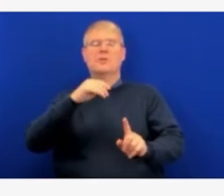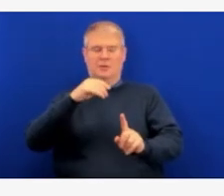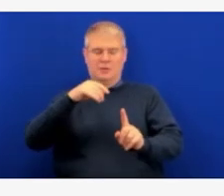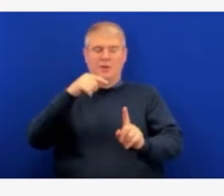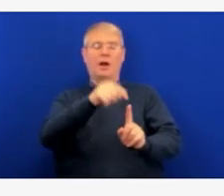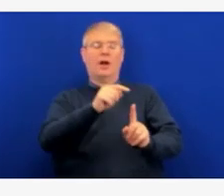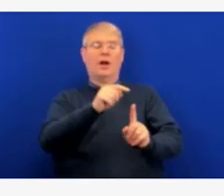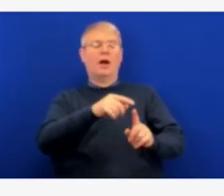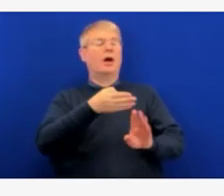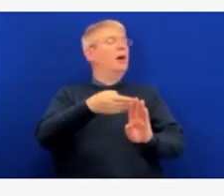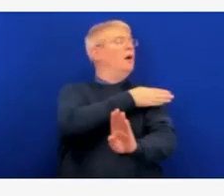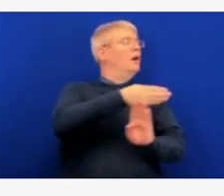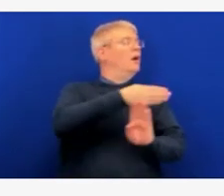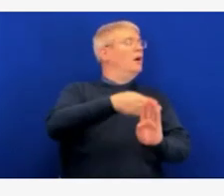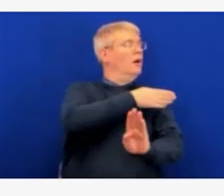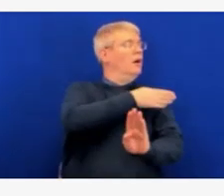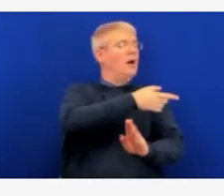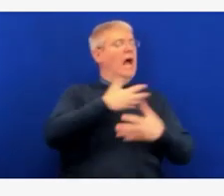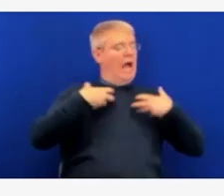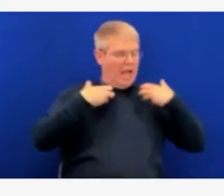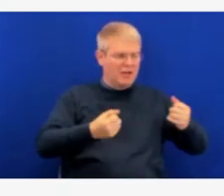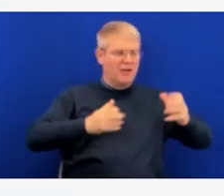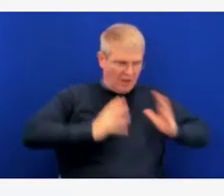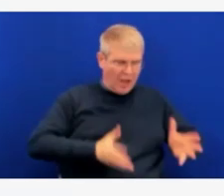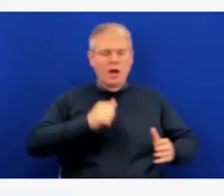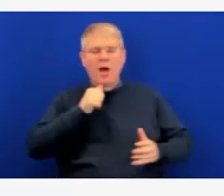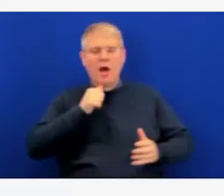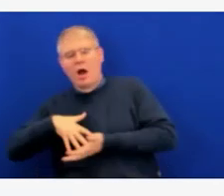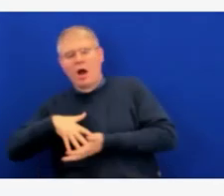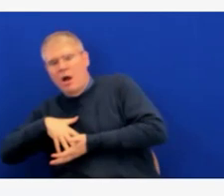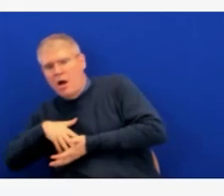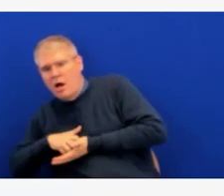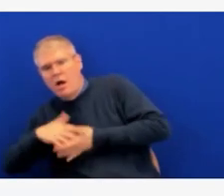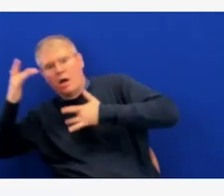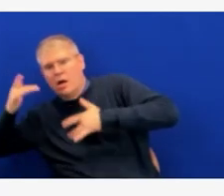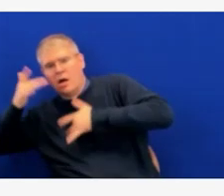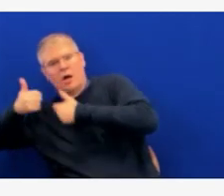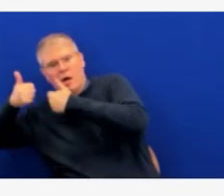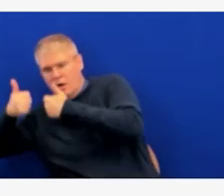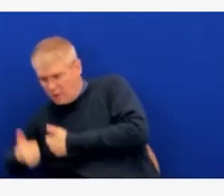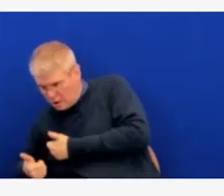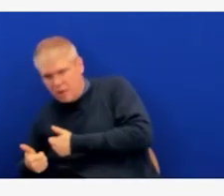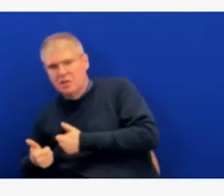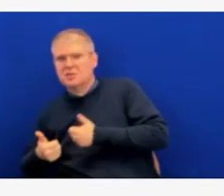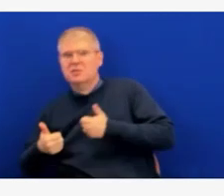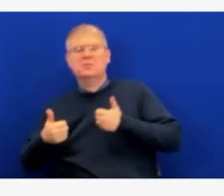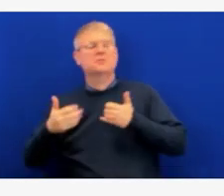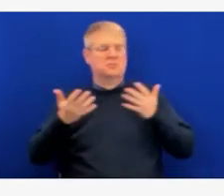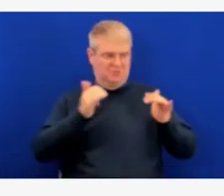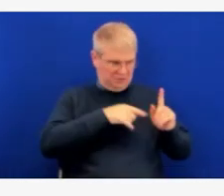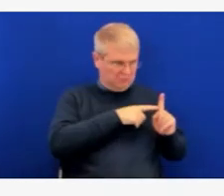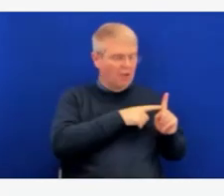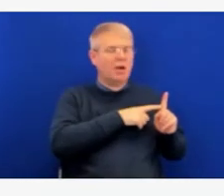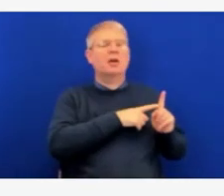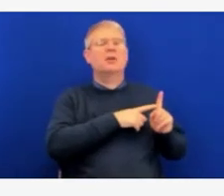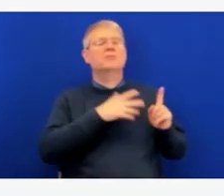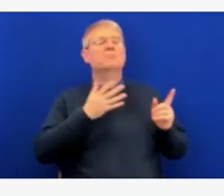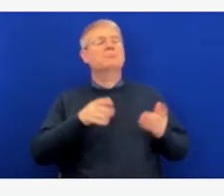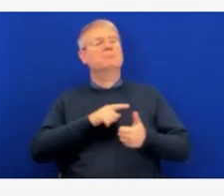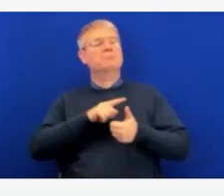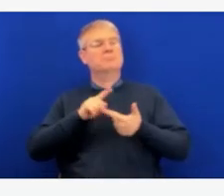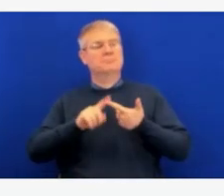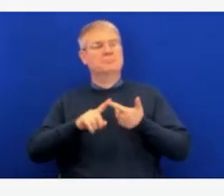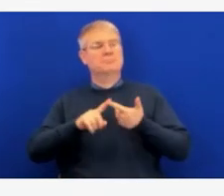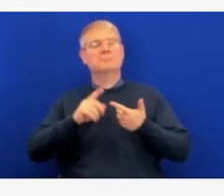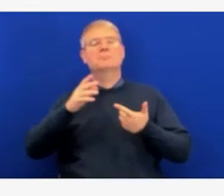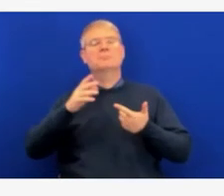geography, anything like that. Typically, these are otherwise healthy children that develop these symptoms after an